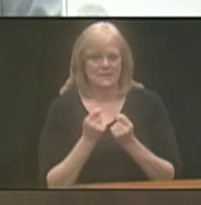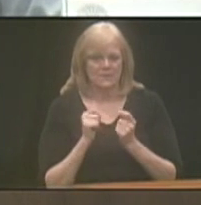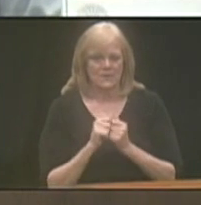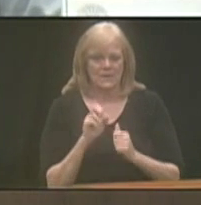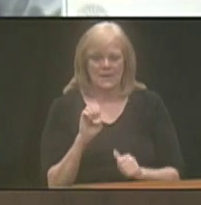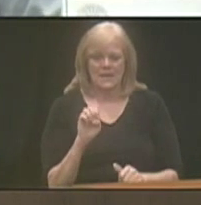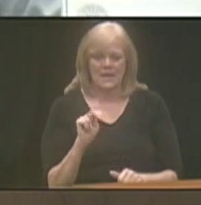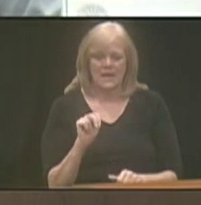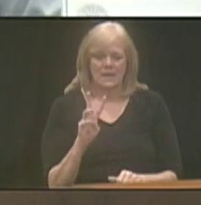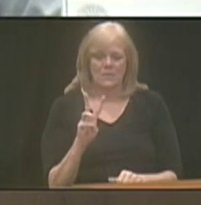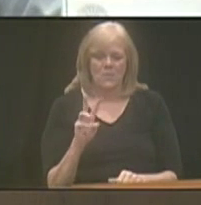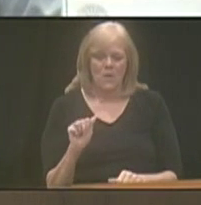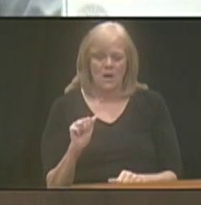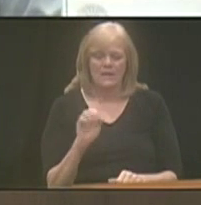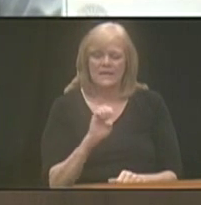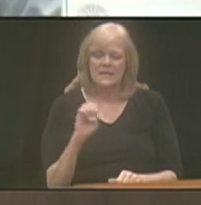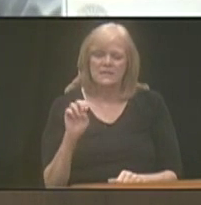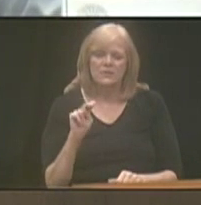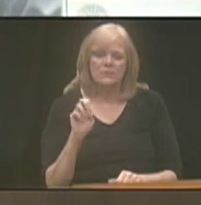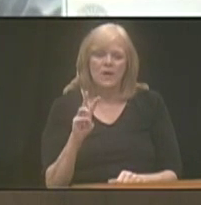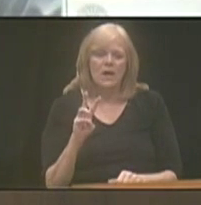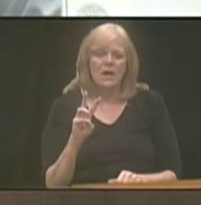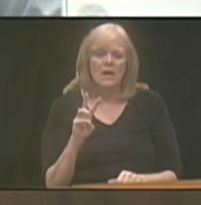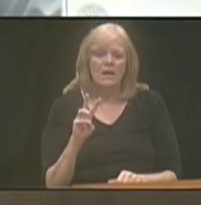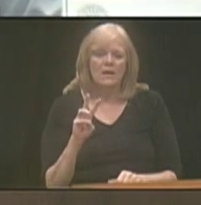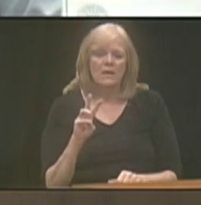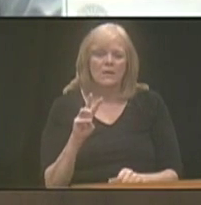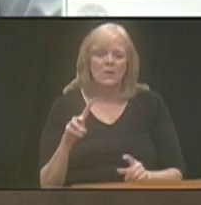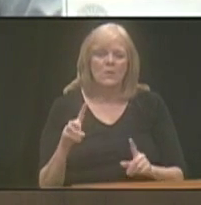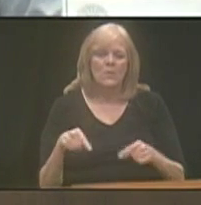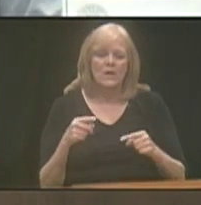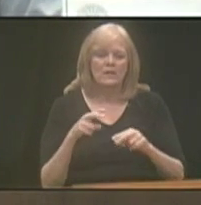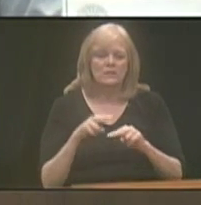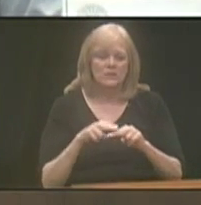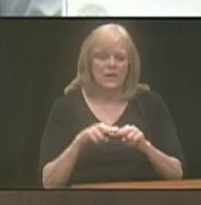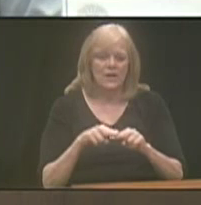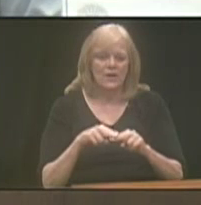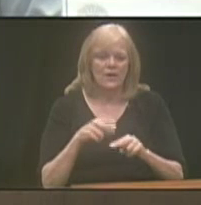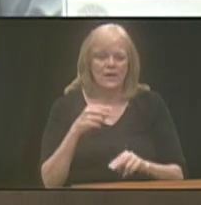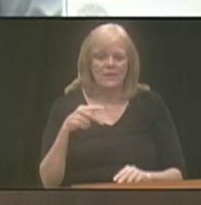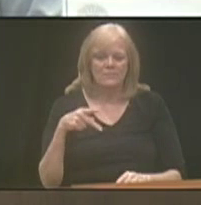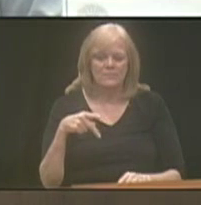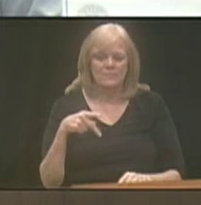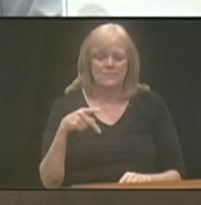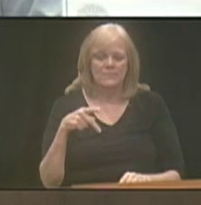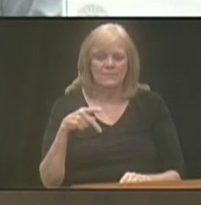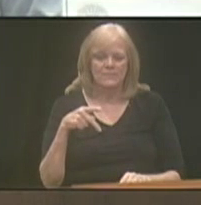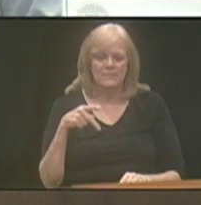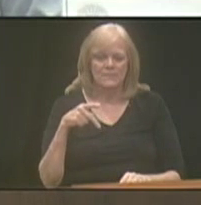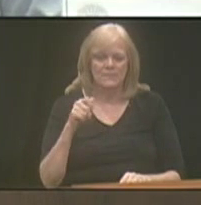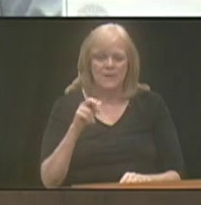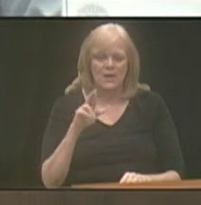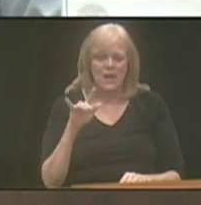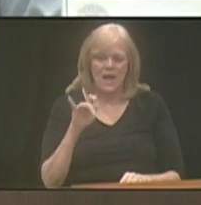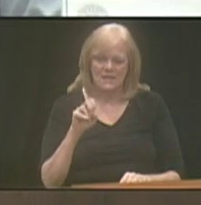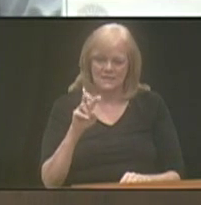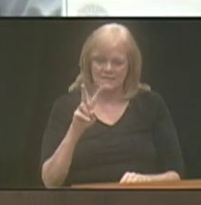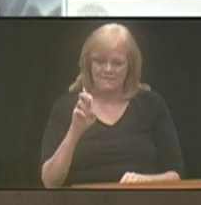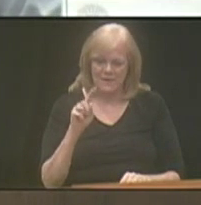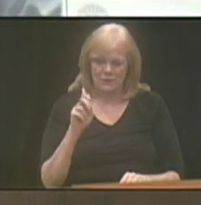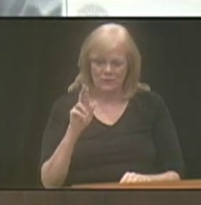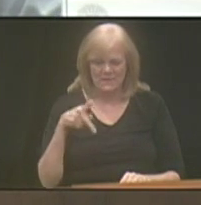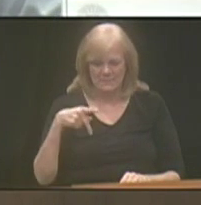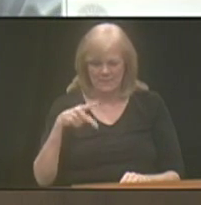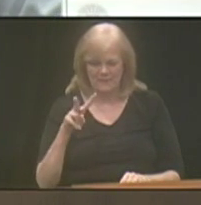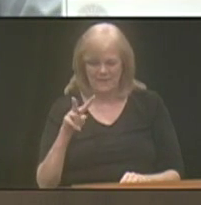NWA, which is the Eastern Nebraska Wheelchair Athletic Association, and the PVA Paralympic, or sorry, Paralyzed Veterans of America,